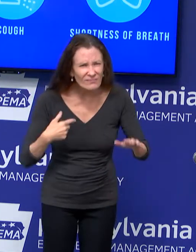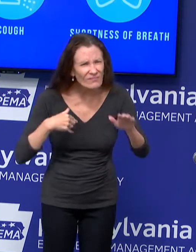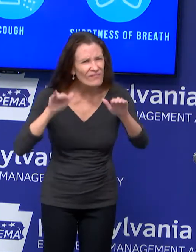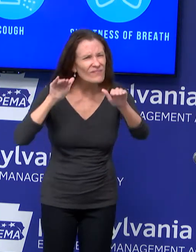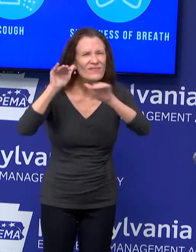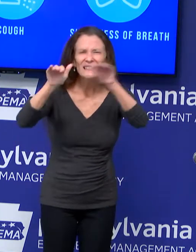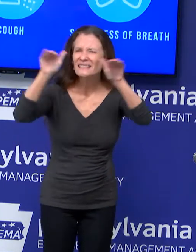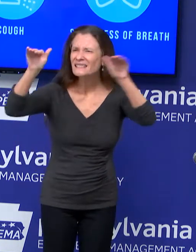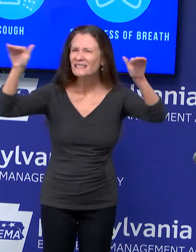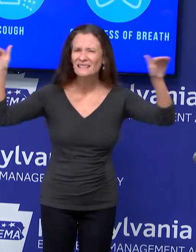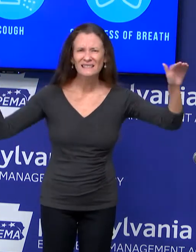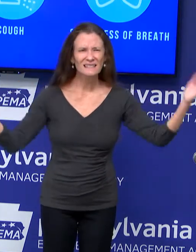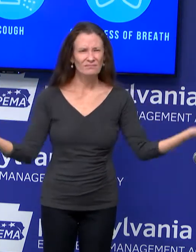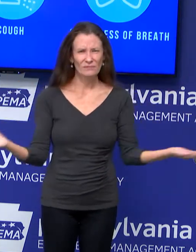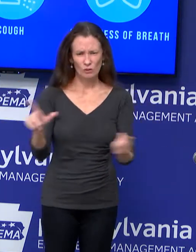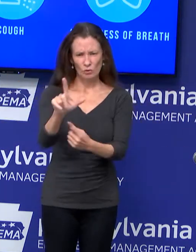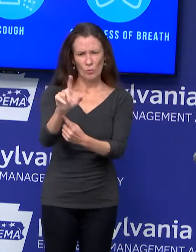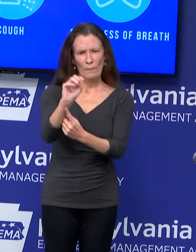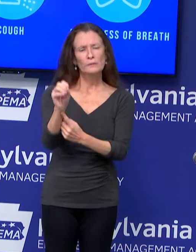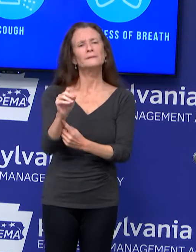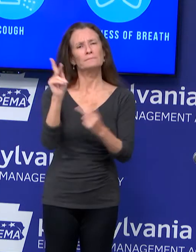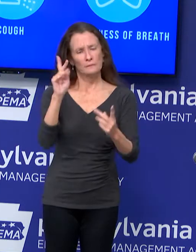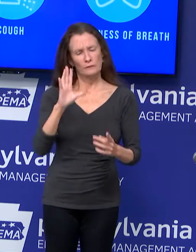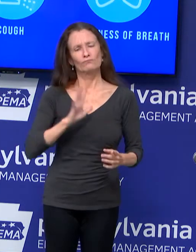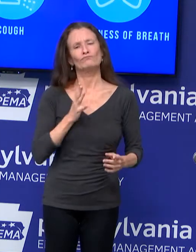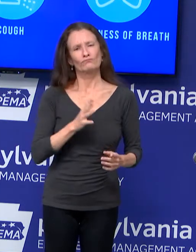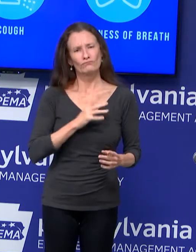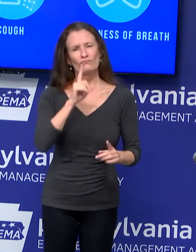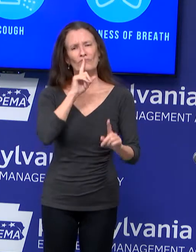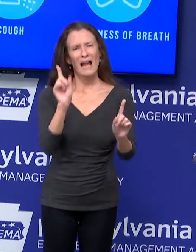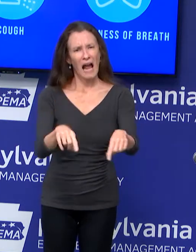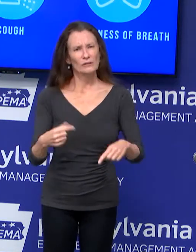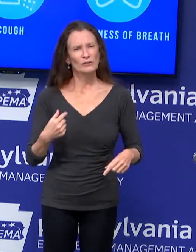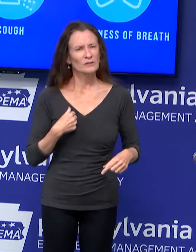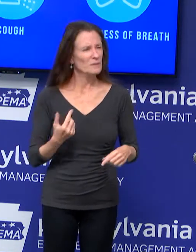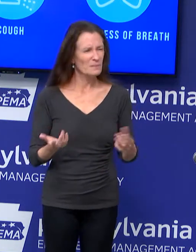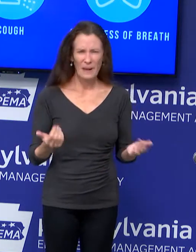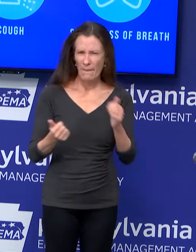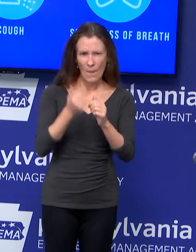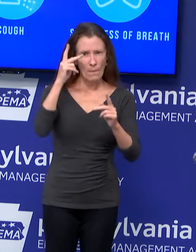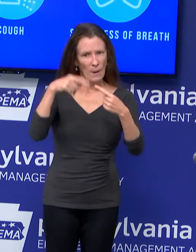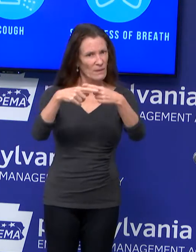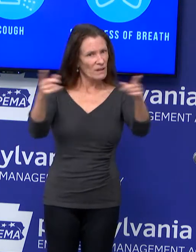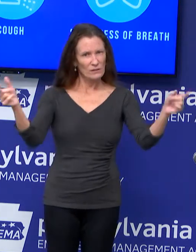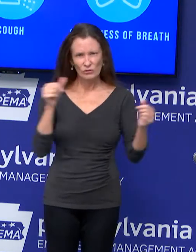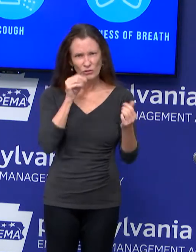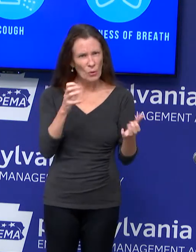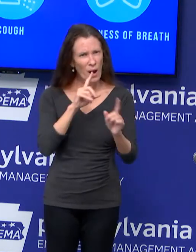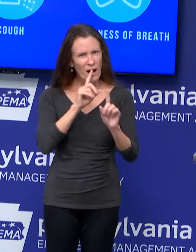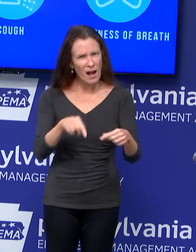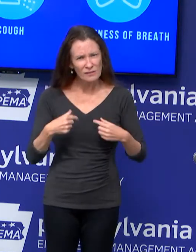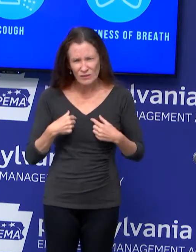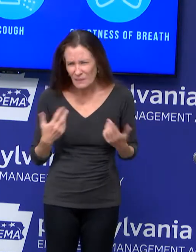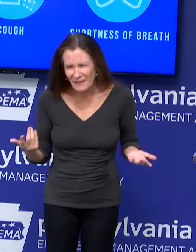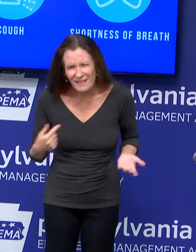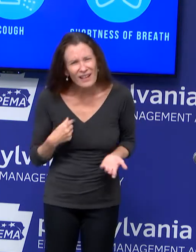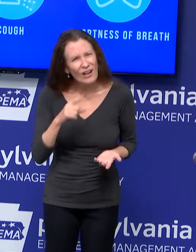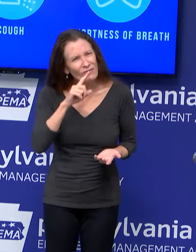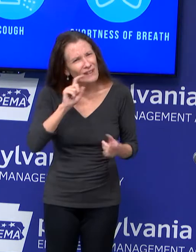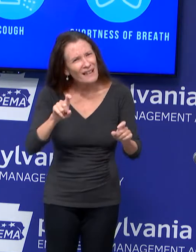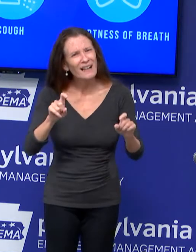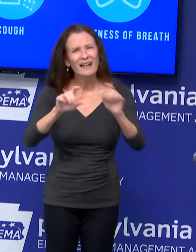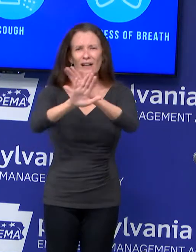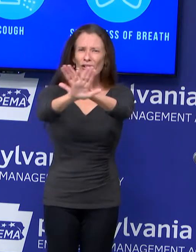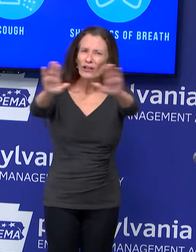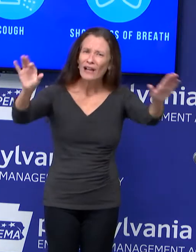unfortunately, continues to decrease. More and more people are not providing the information that we need as part of our case